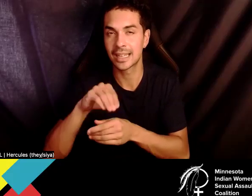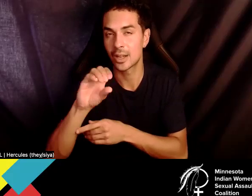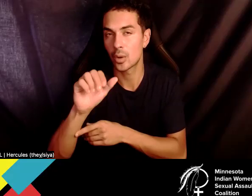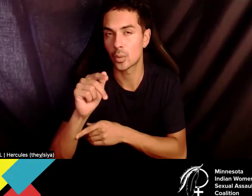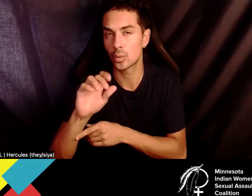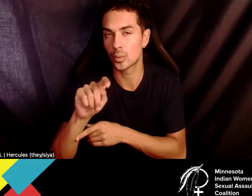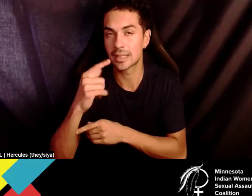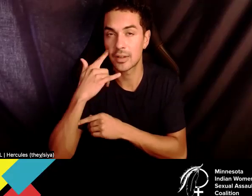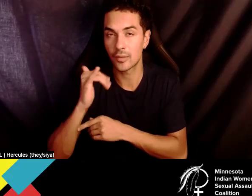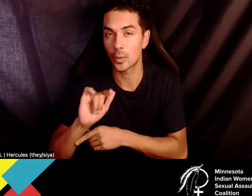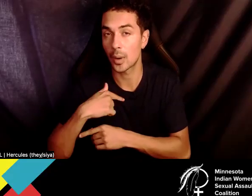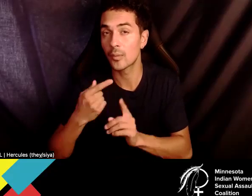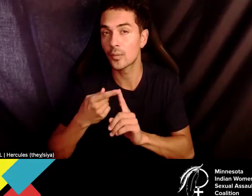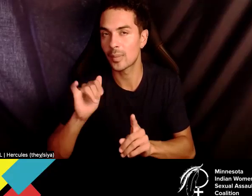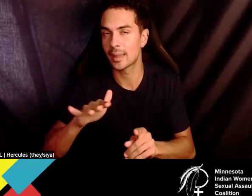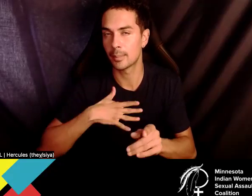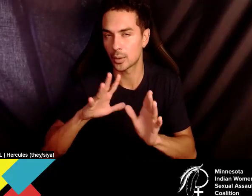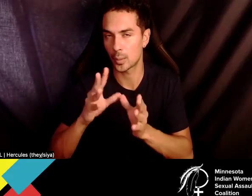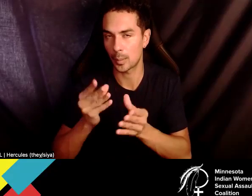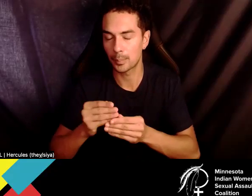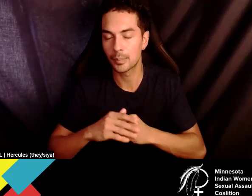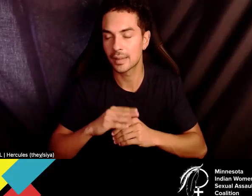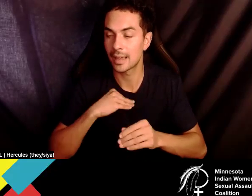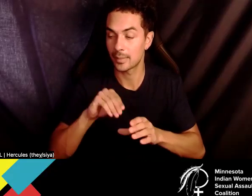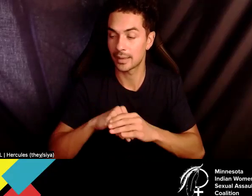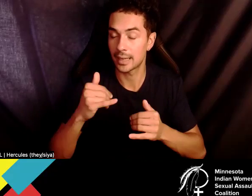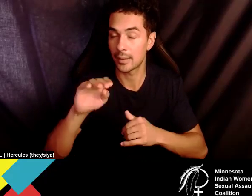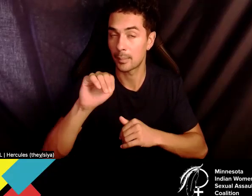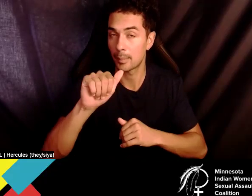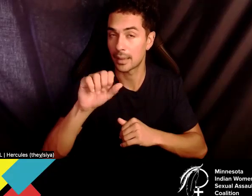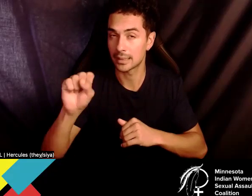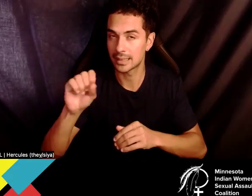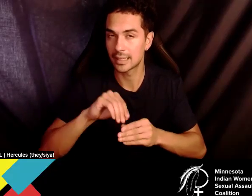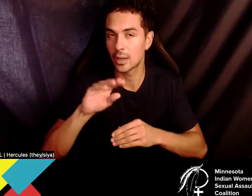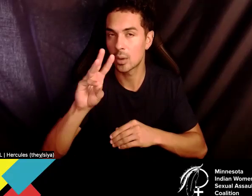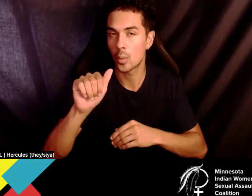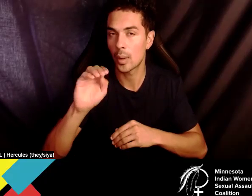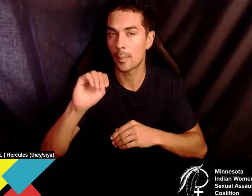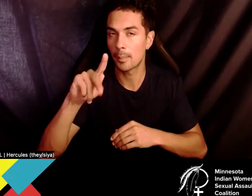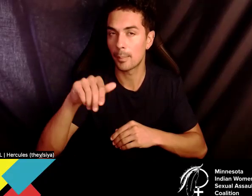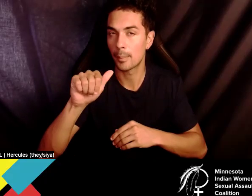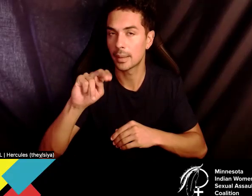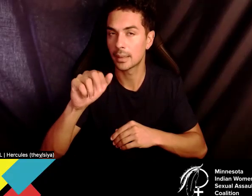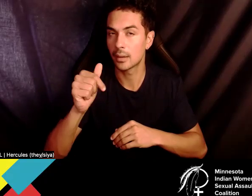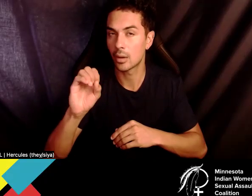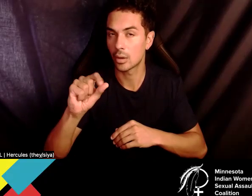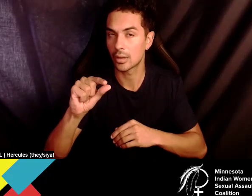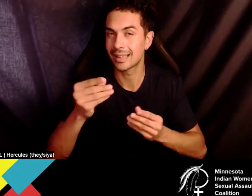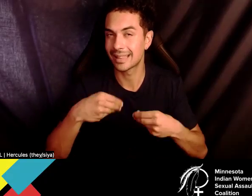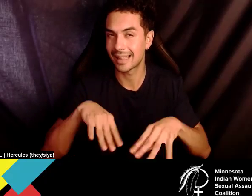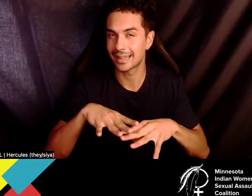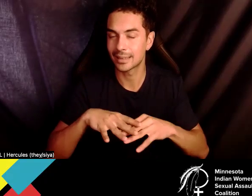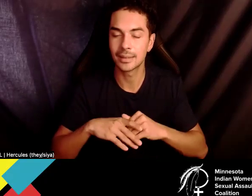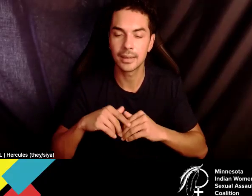where I'm from. But now I am living in Massachusetts on Wampanoag land. So yeah, I come